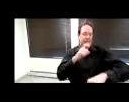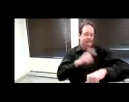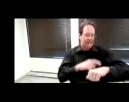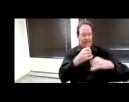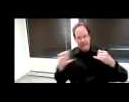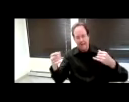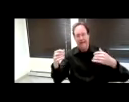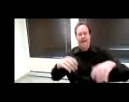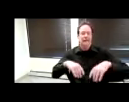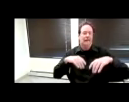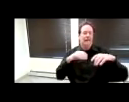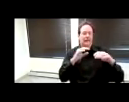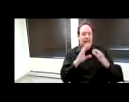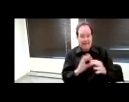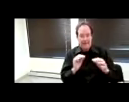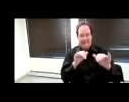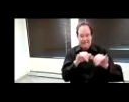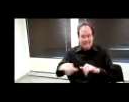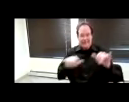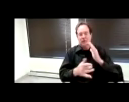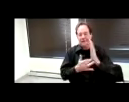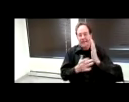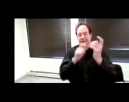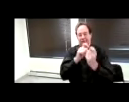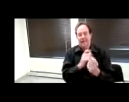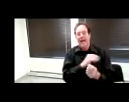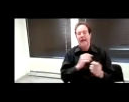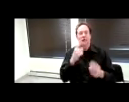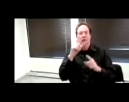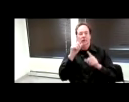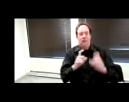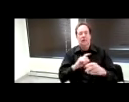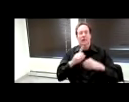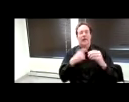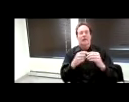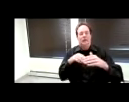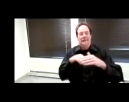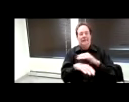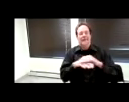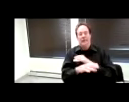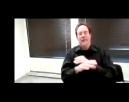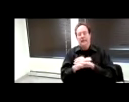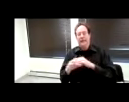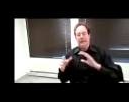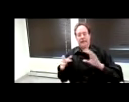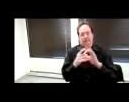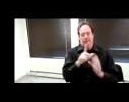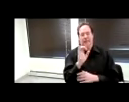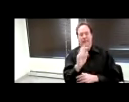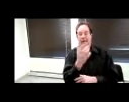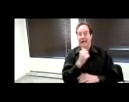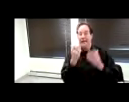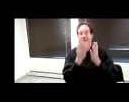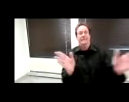details, and then questions also about the accessibility link and any public requests for captioning.